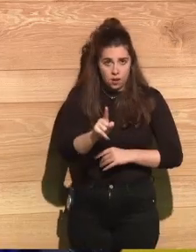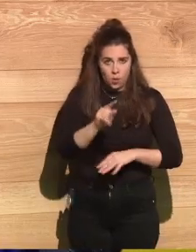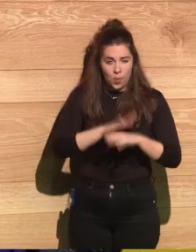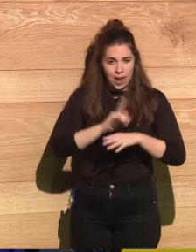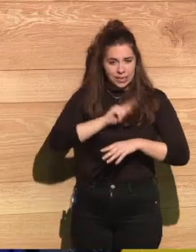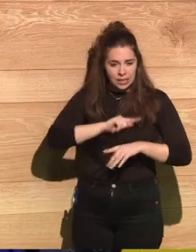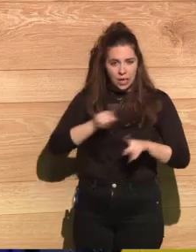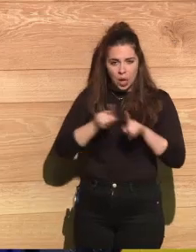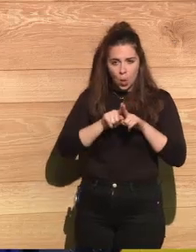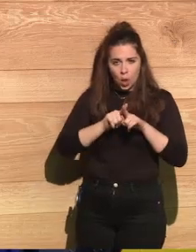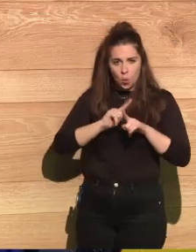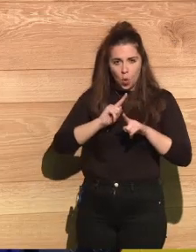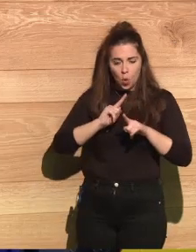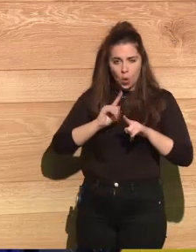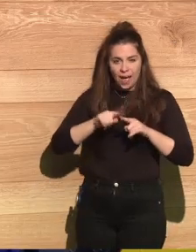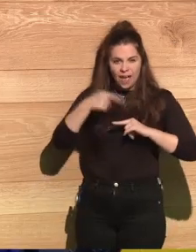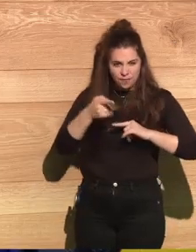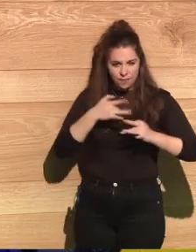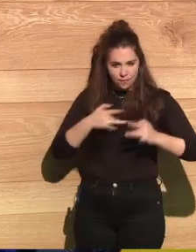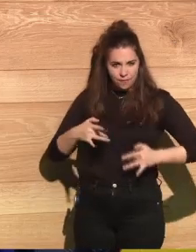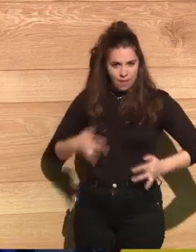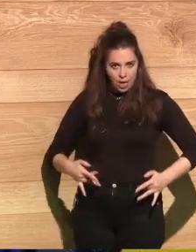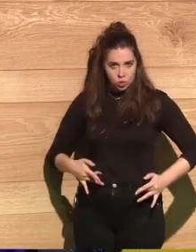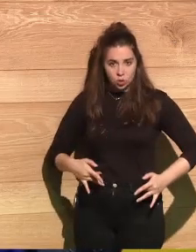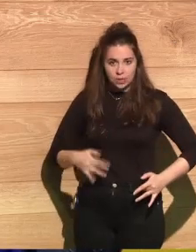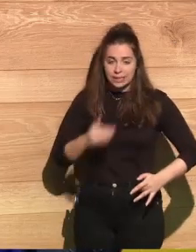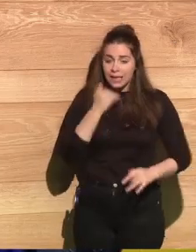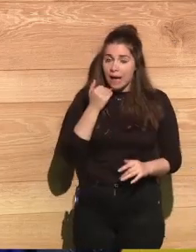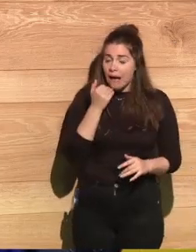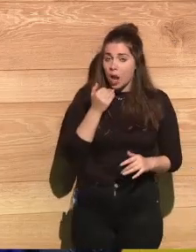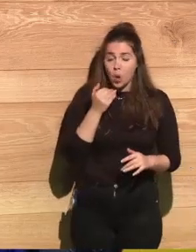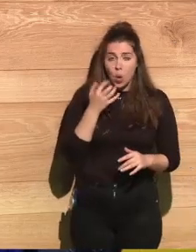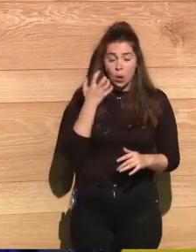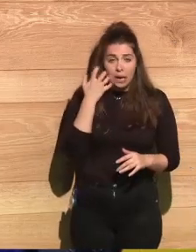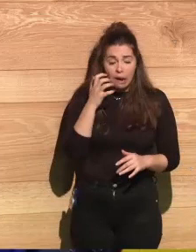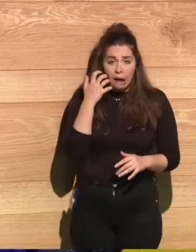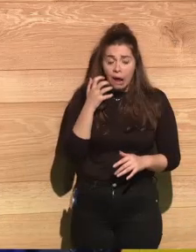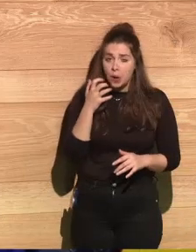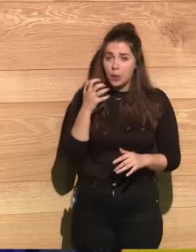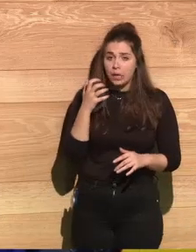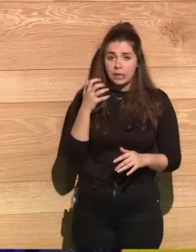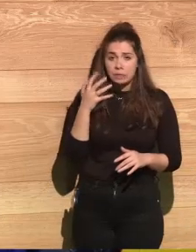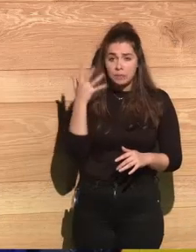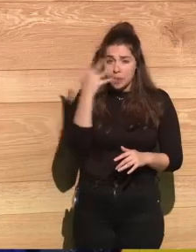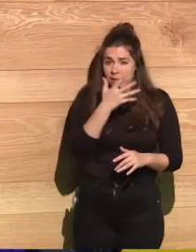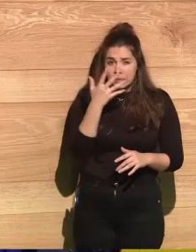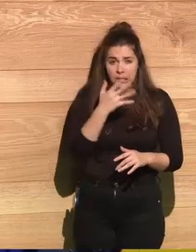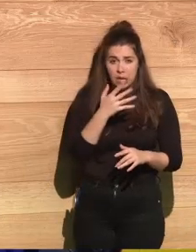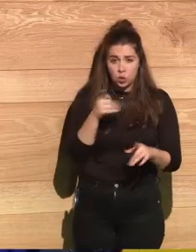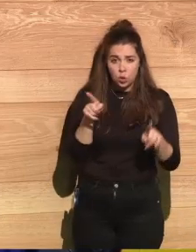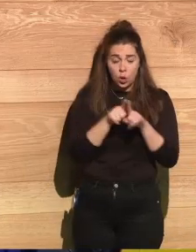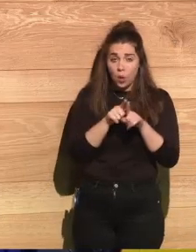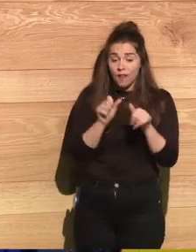very eerie, mysterious way, the effects of radiation were experienced by